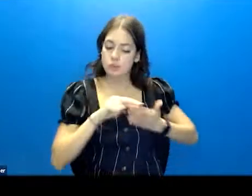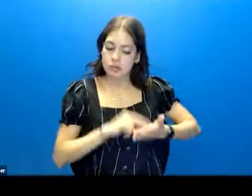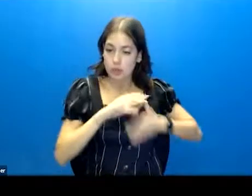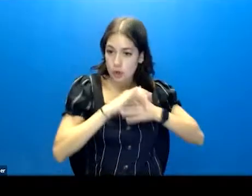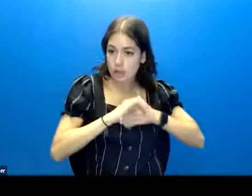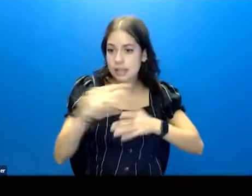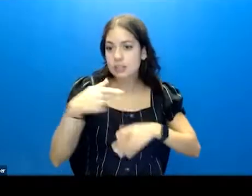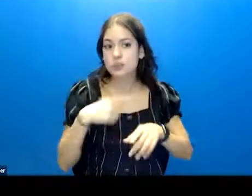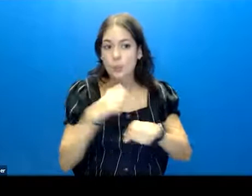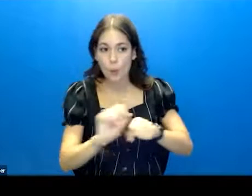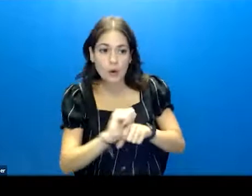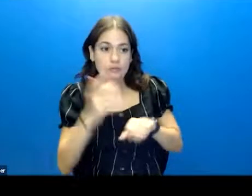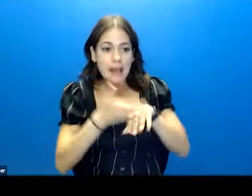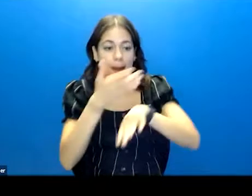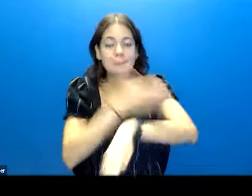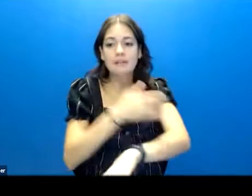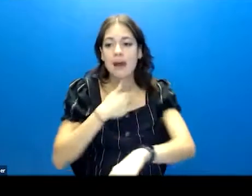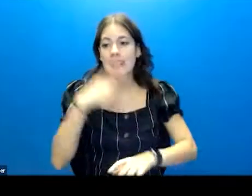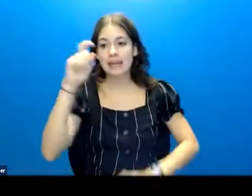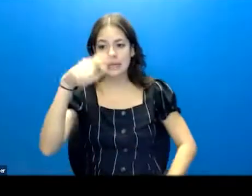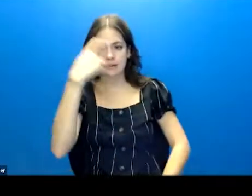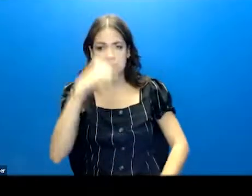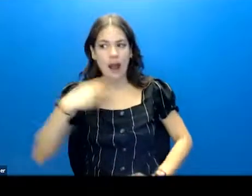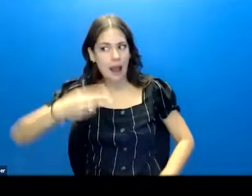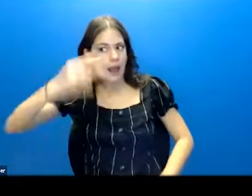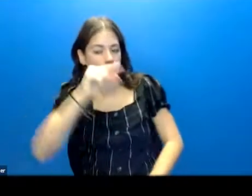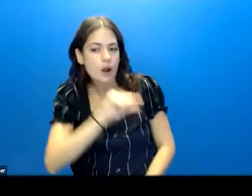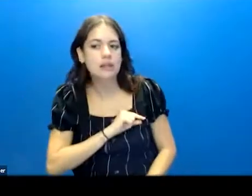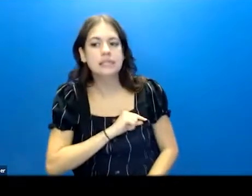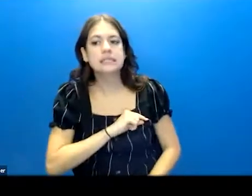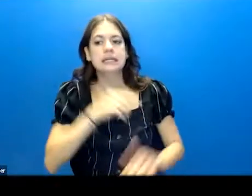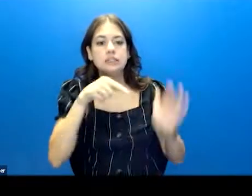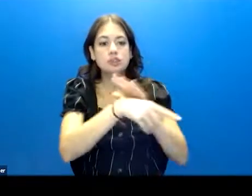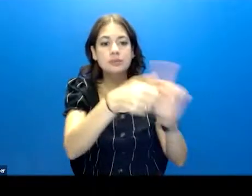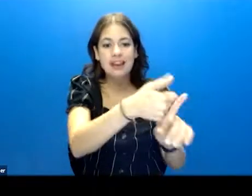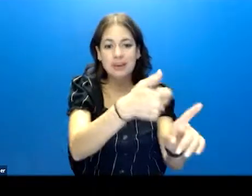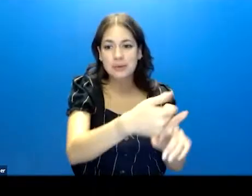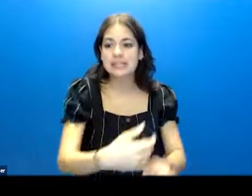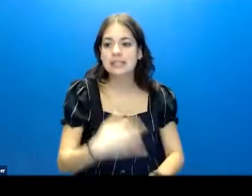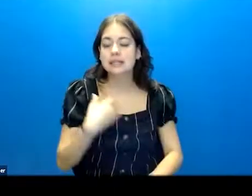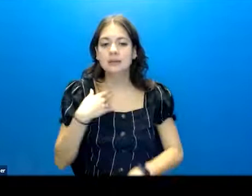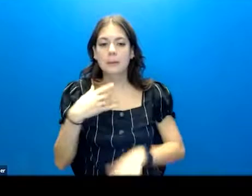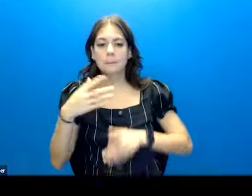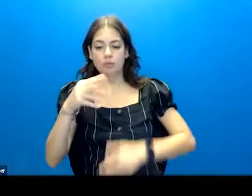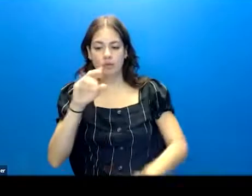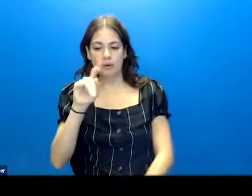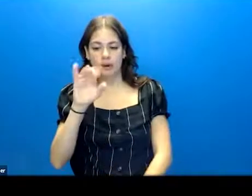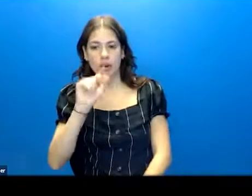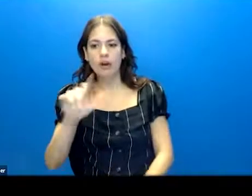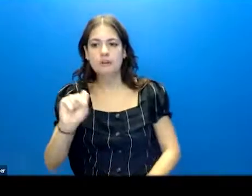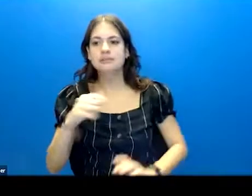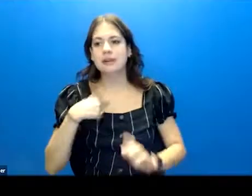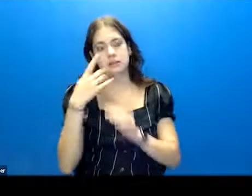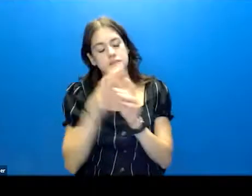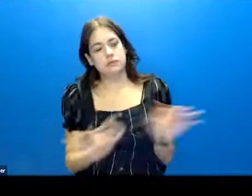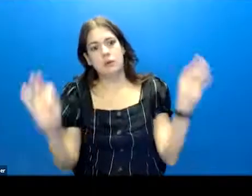has worked to amplify the need for high-quality suicide risk assessment and management protocols, as this is really critical